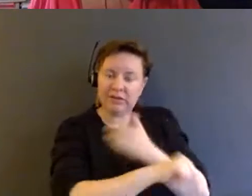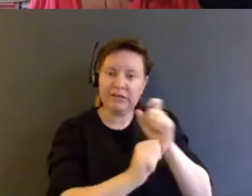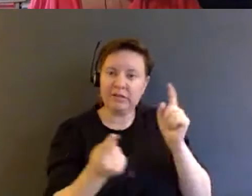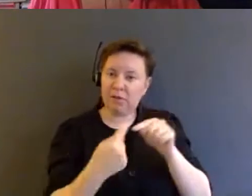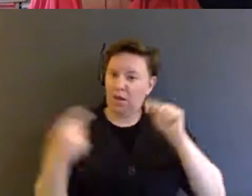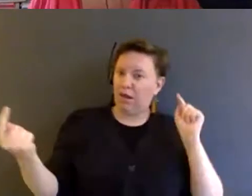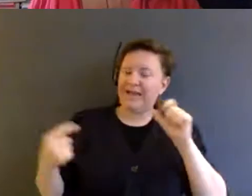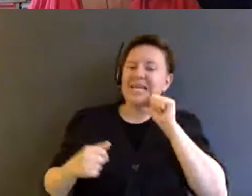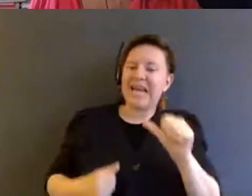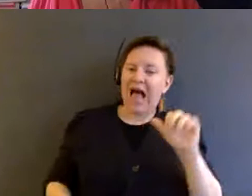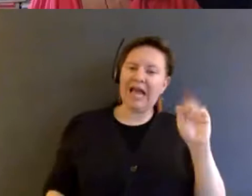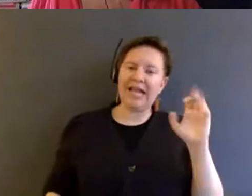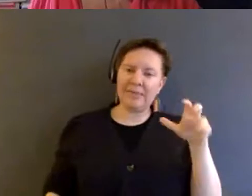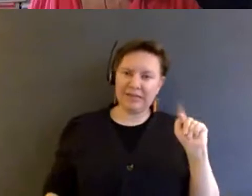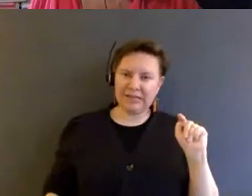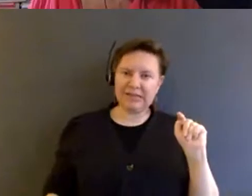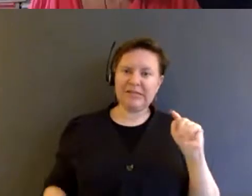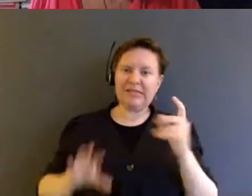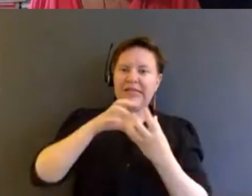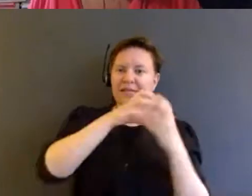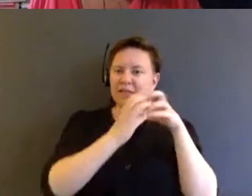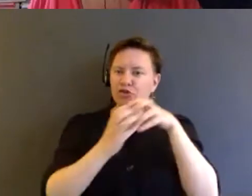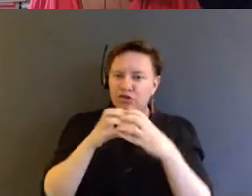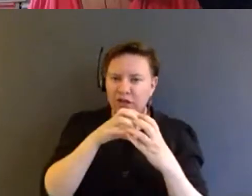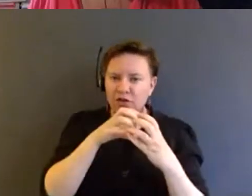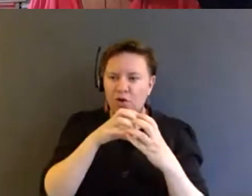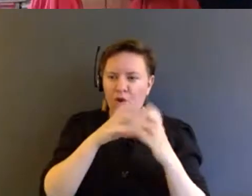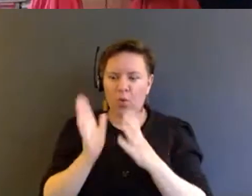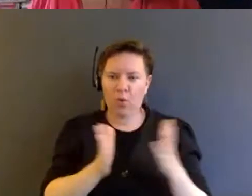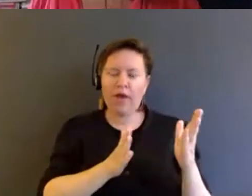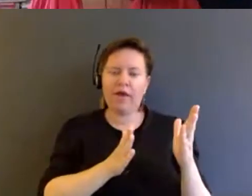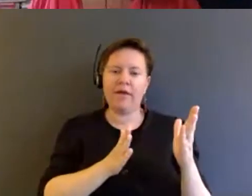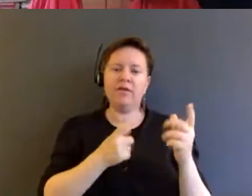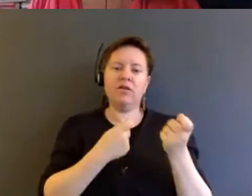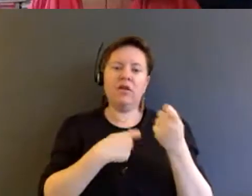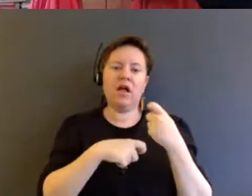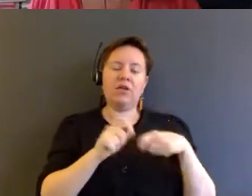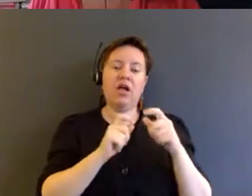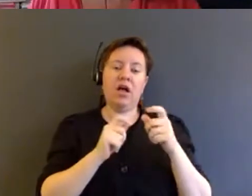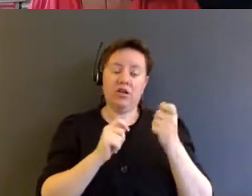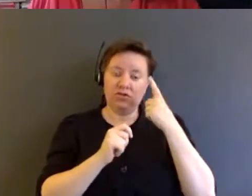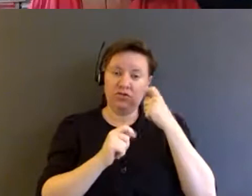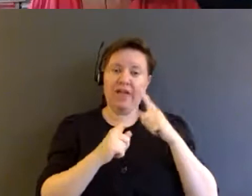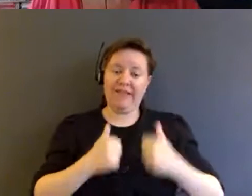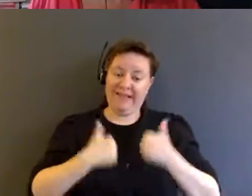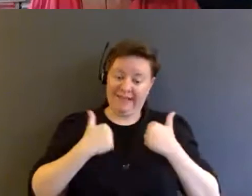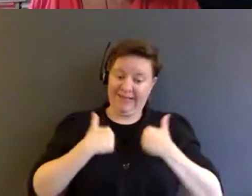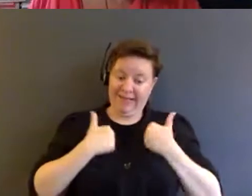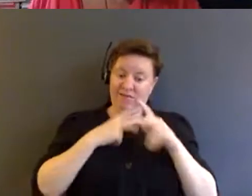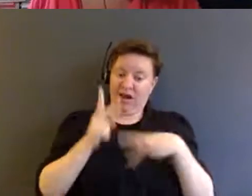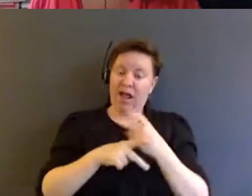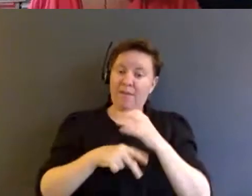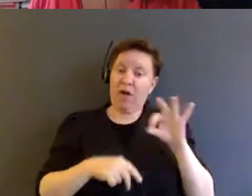-ableist and intersectional way, one that understands the lived form of disablement, meaning disability,